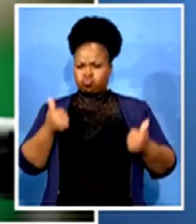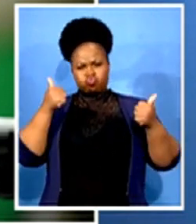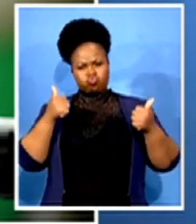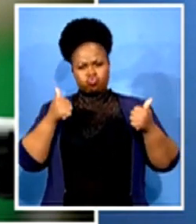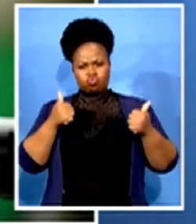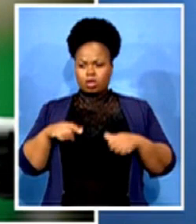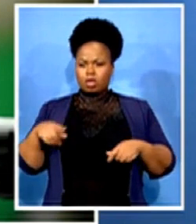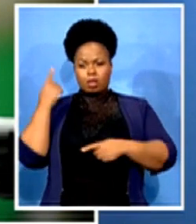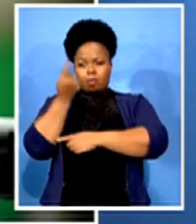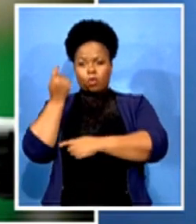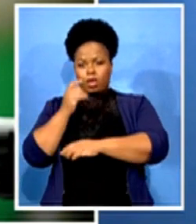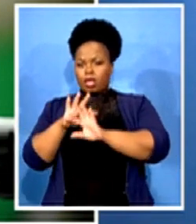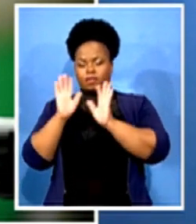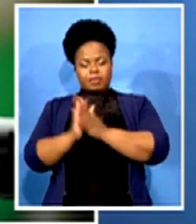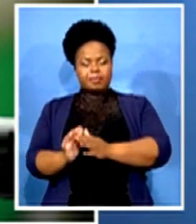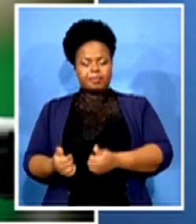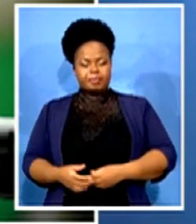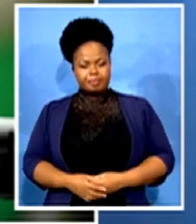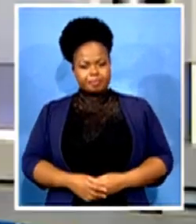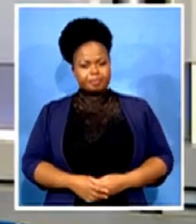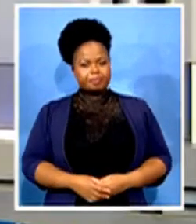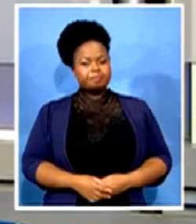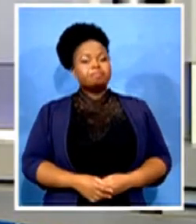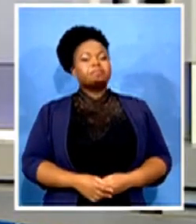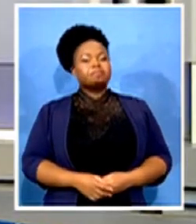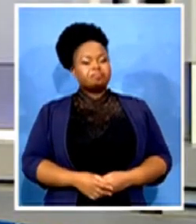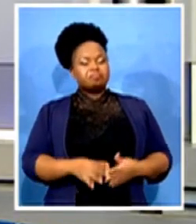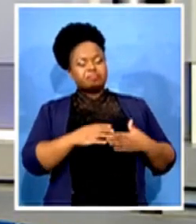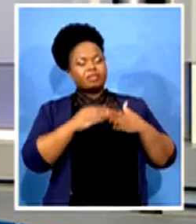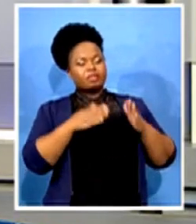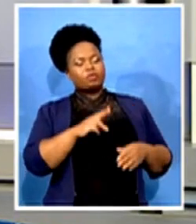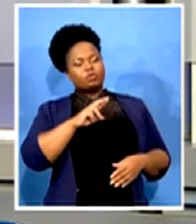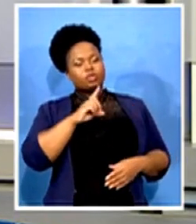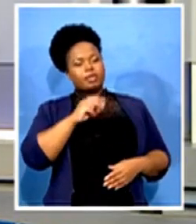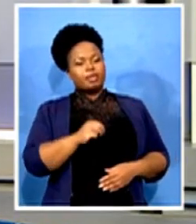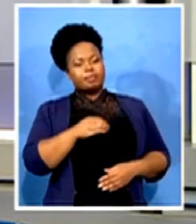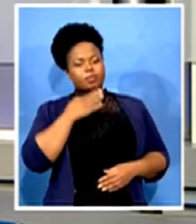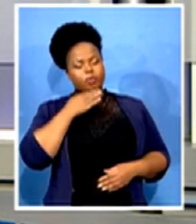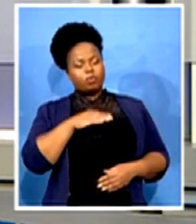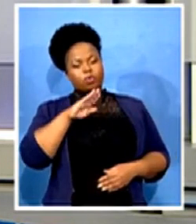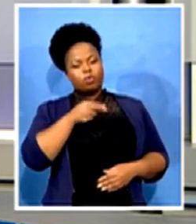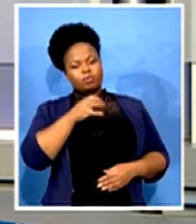Uh UDM leader General Bantu Holomisa we thank you very much indeed for your time and your perspective on this. Be well.